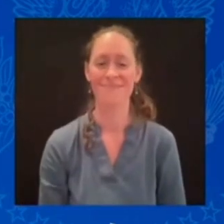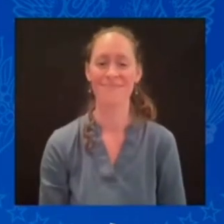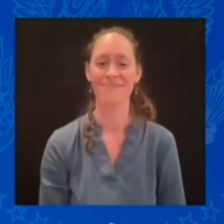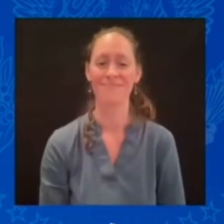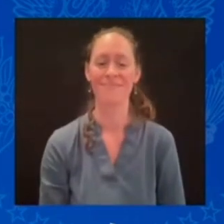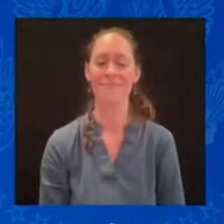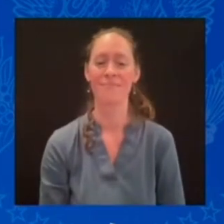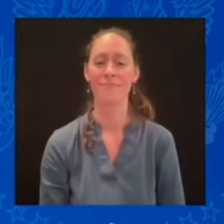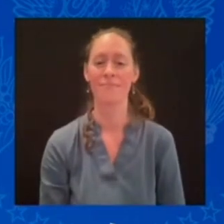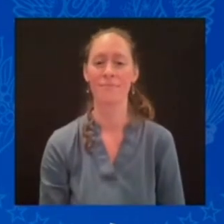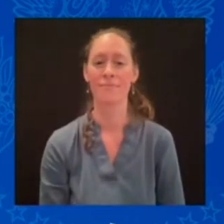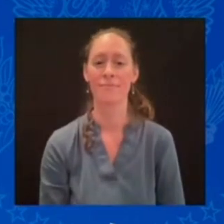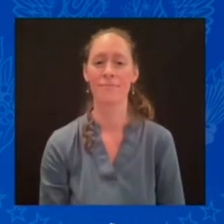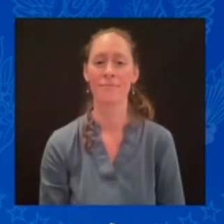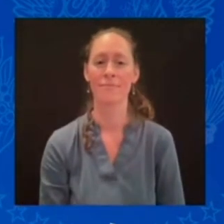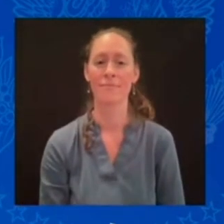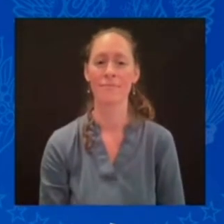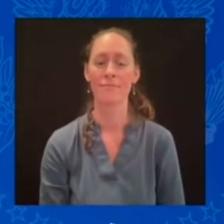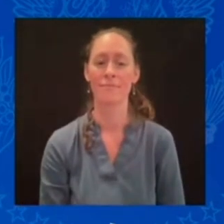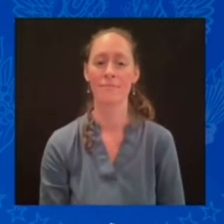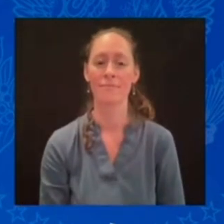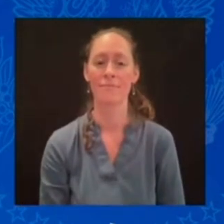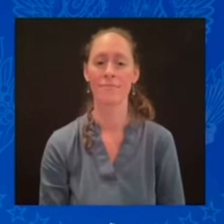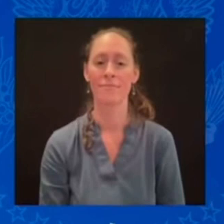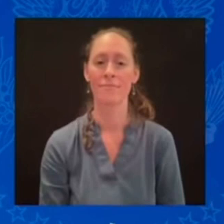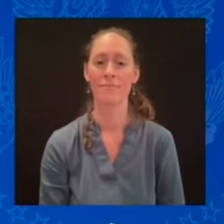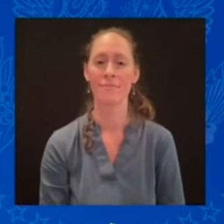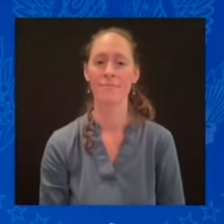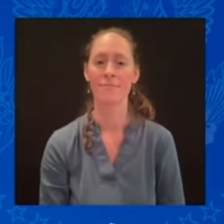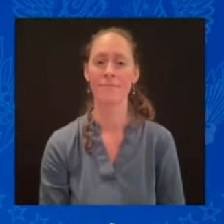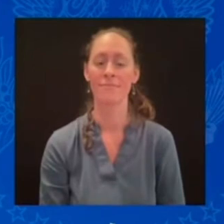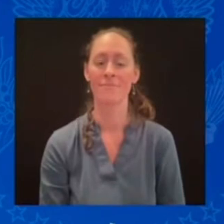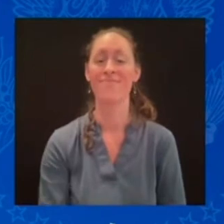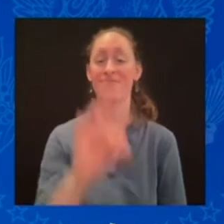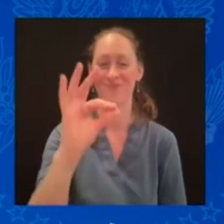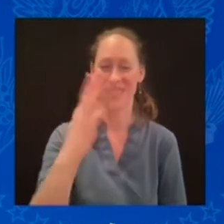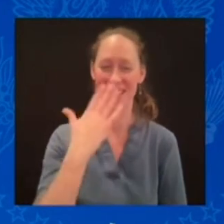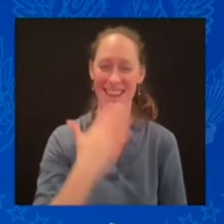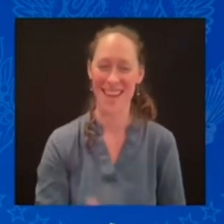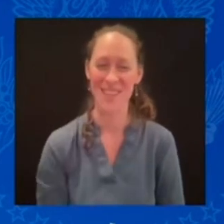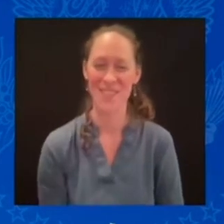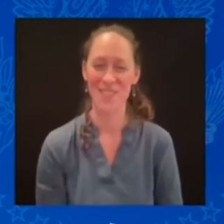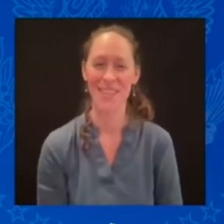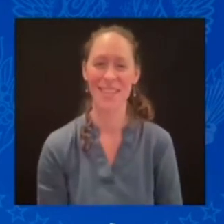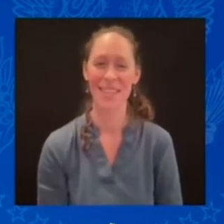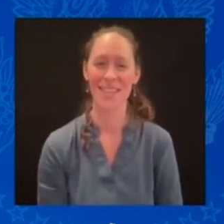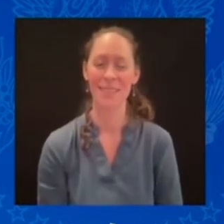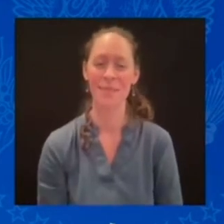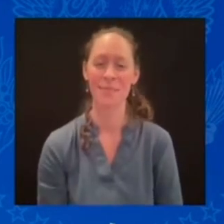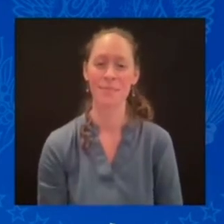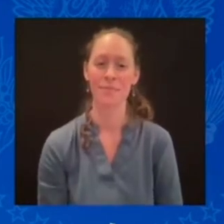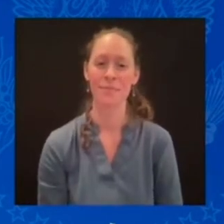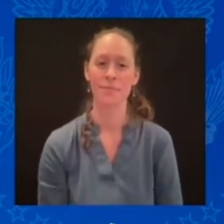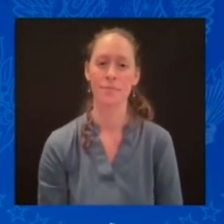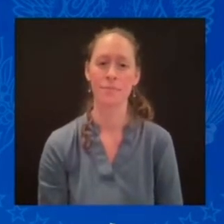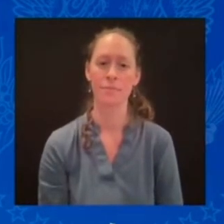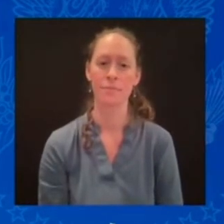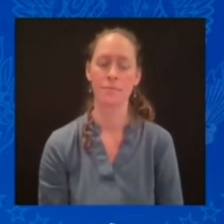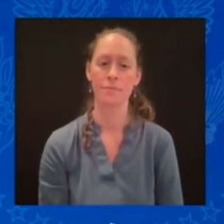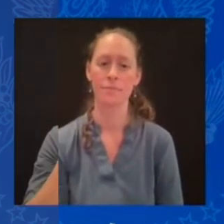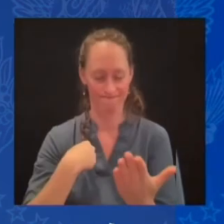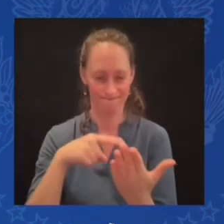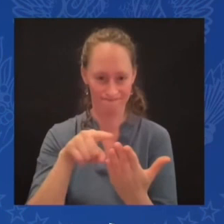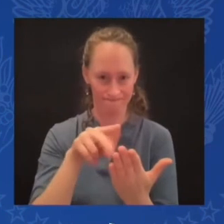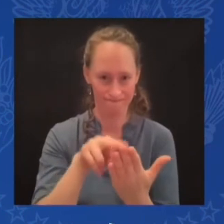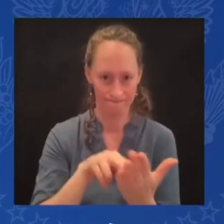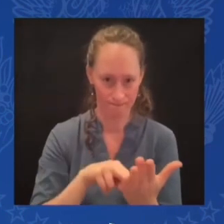Thank you, Mr. President. You've said that Ukraine shouldn't enter NATO until after the war is over. Are you concerned